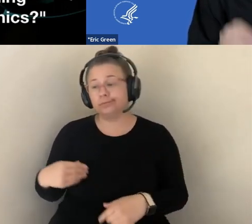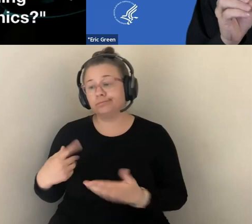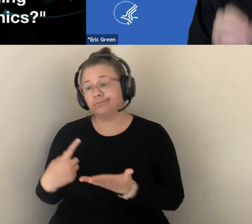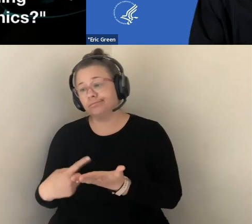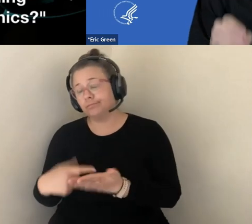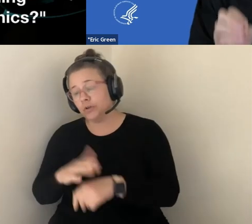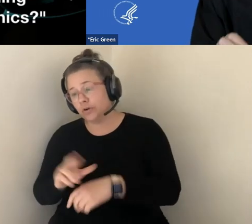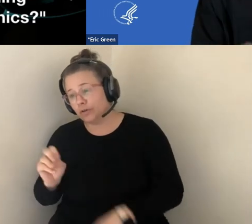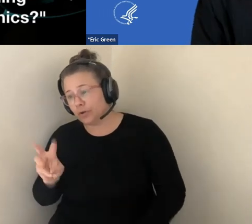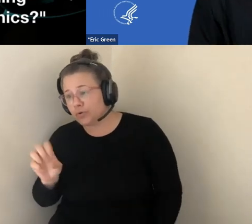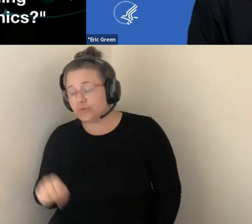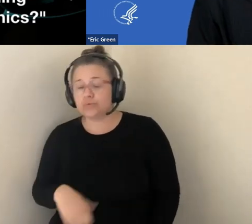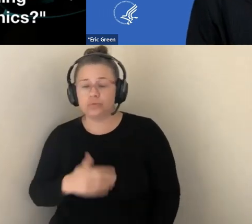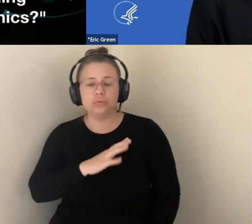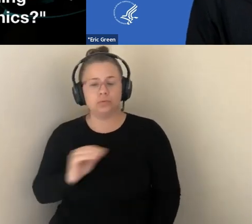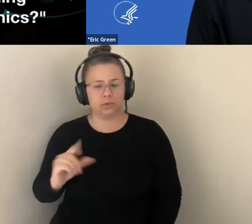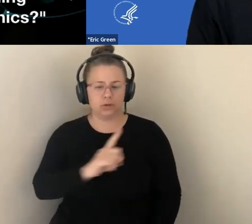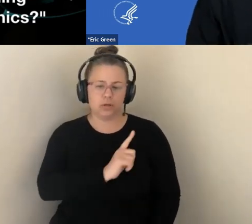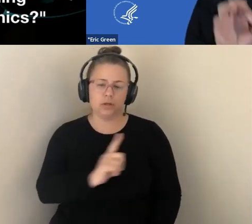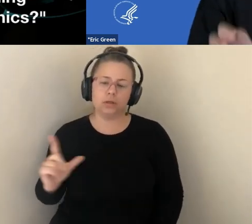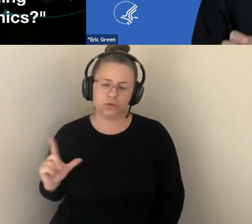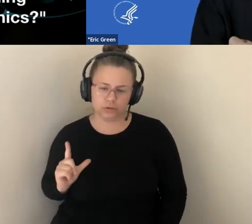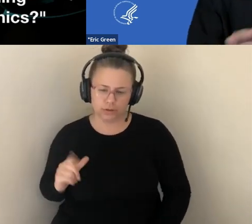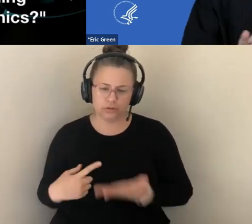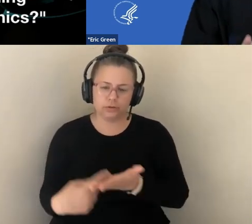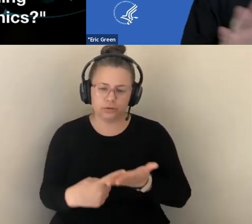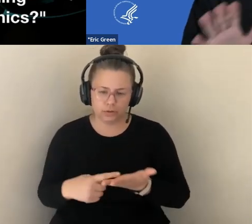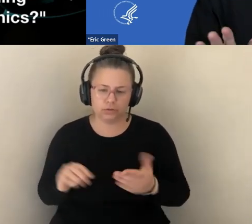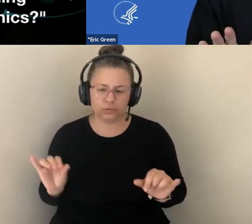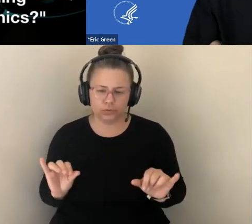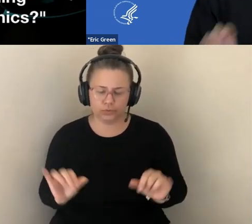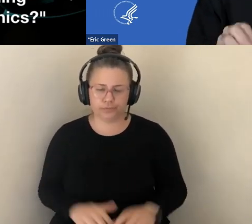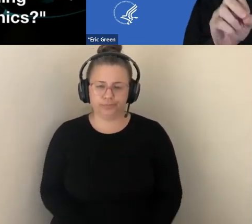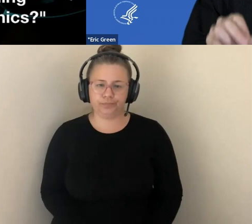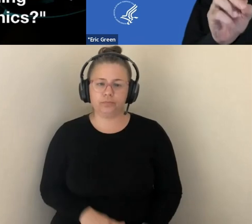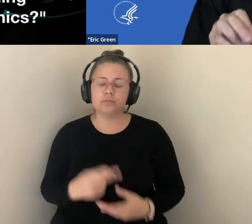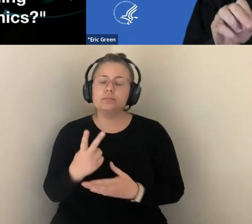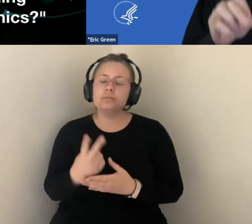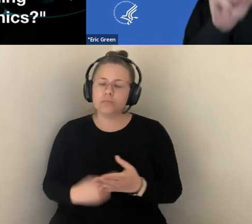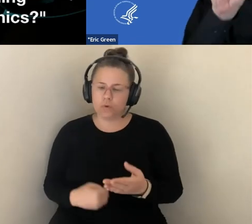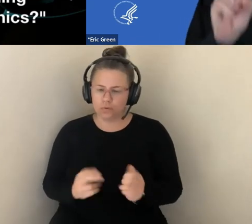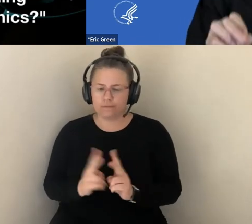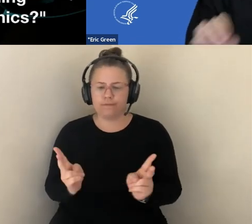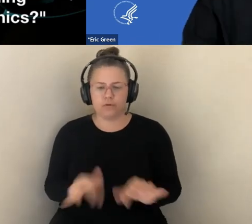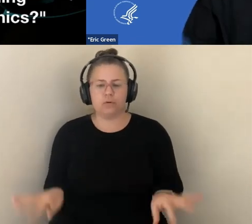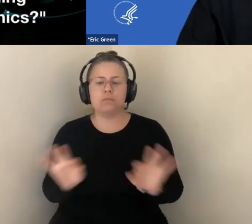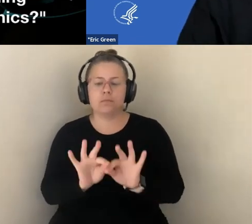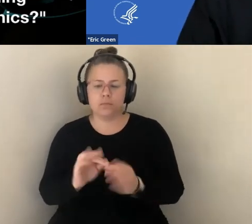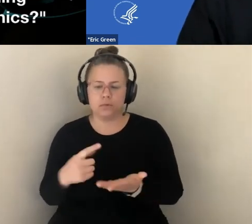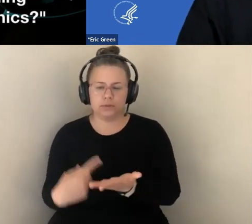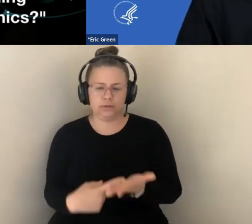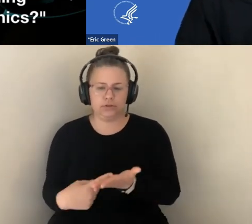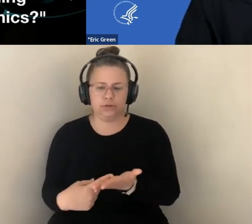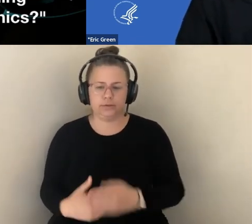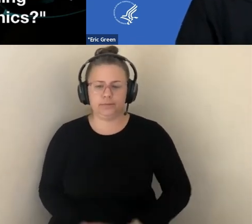TWO ARE CRITICALLY IMPORTANT DISCUSSIONS. TODAY, FOR THE SAKE OF TIME AND SO THAT WE CAN DIVE DEEPER INTO ONE ASPECT OF